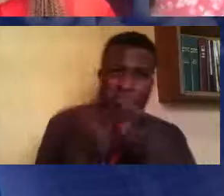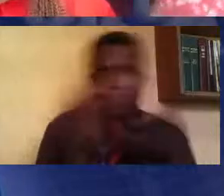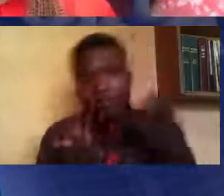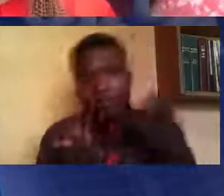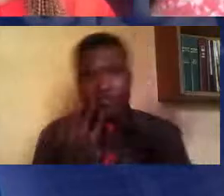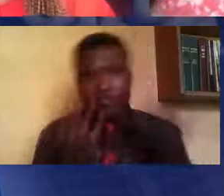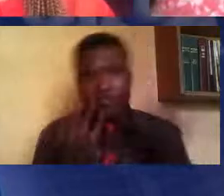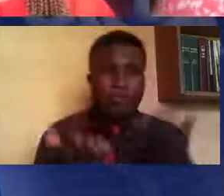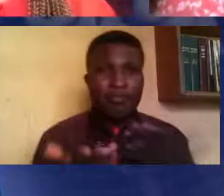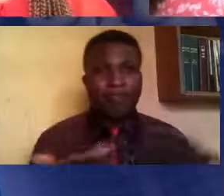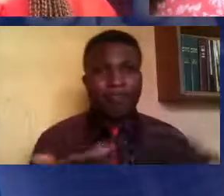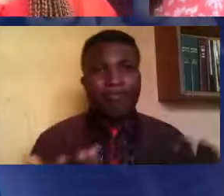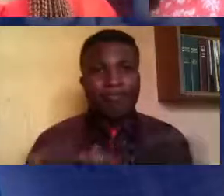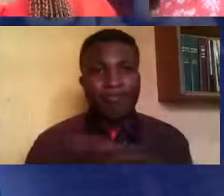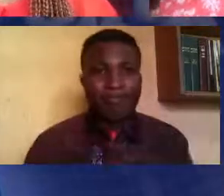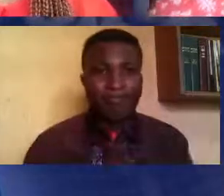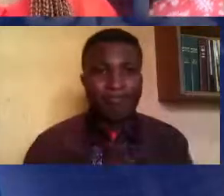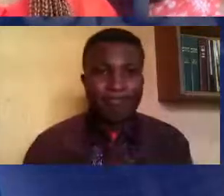Give it what it is.